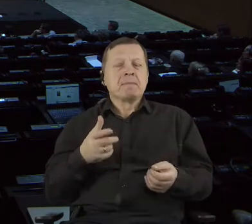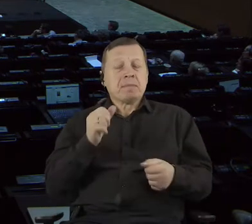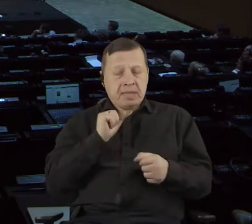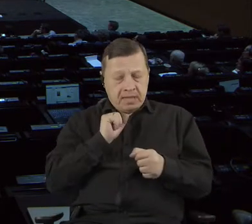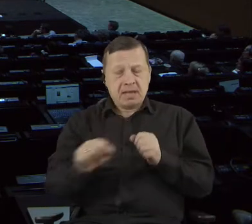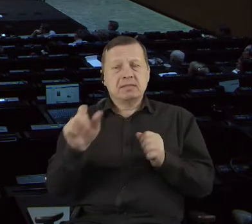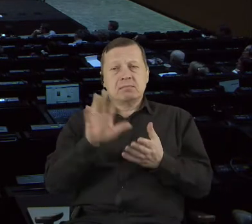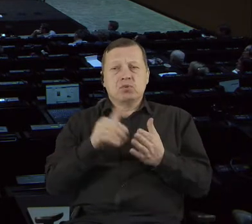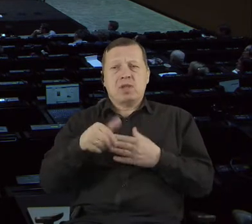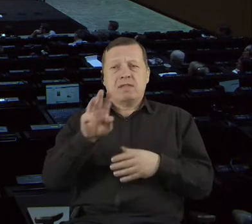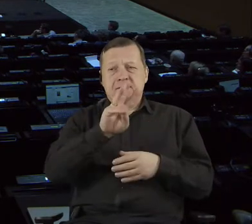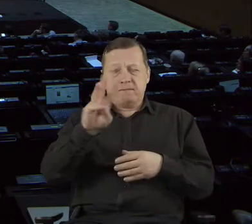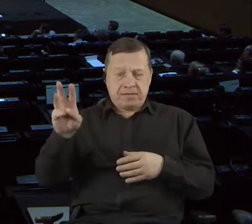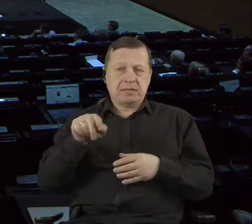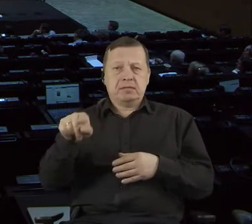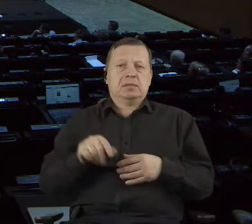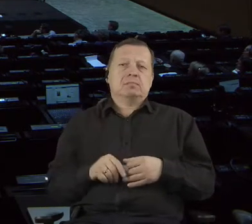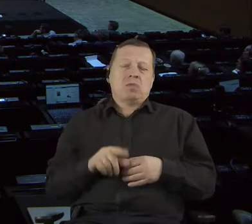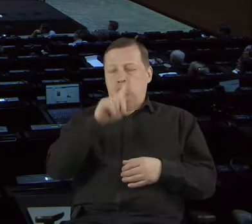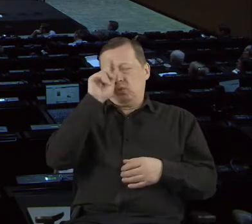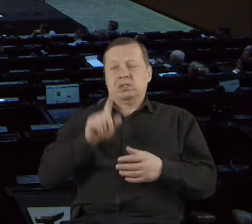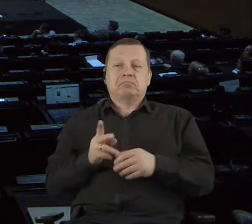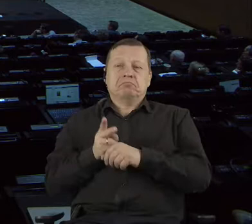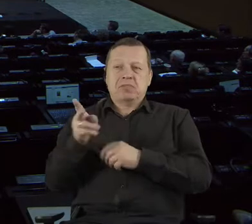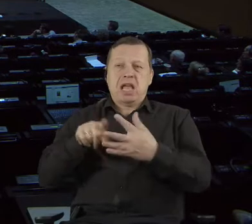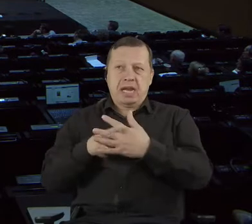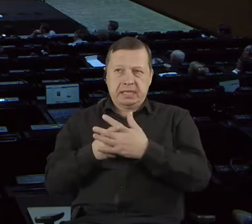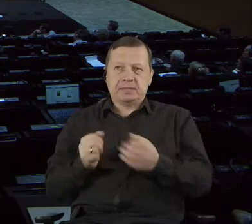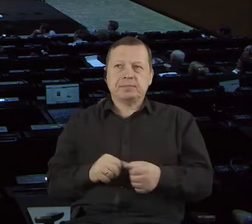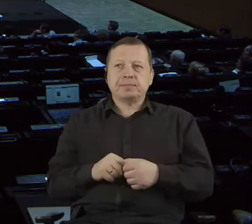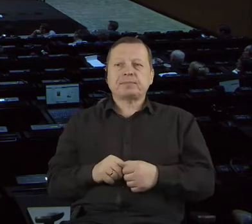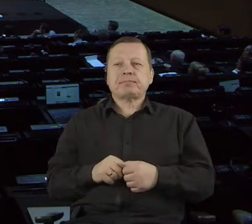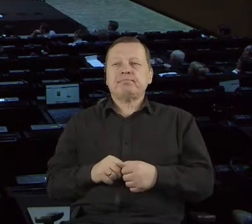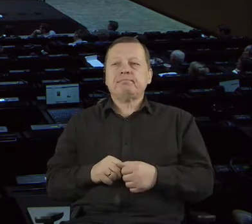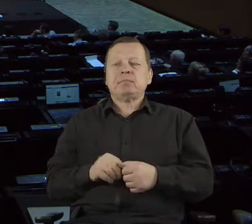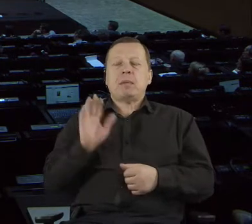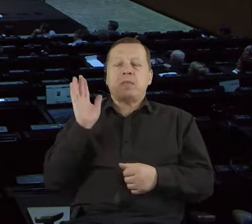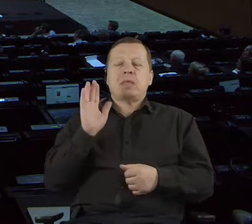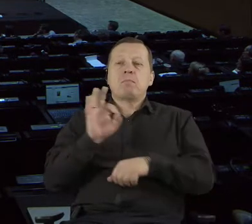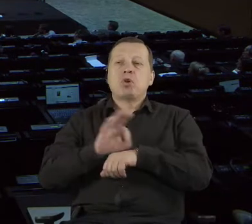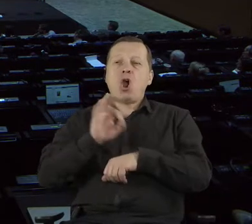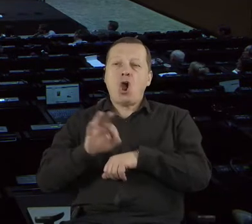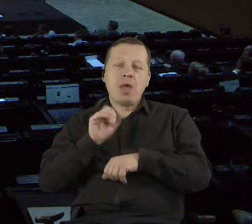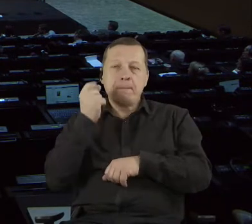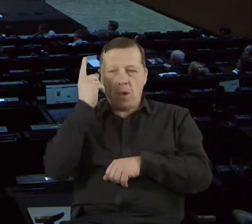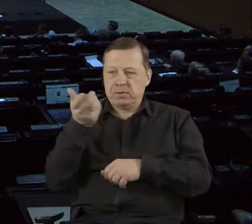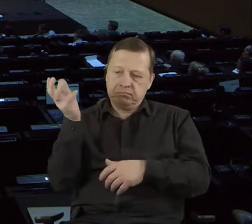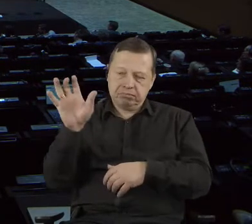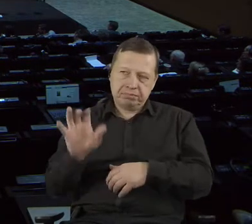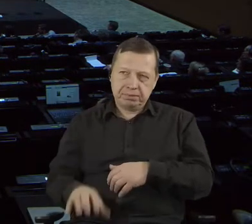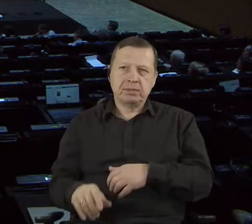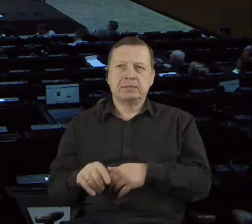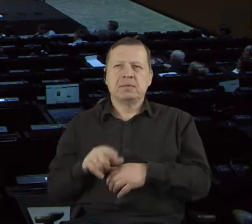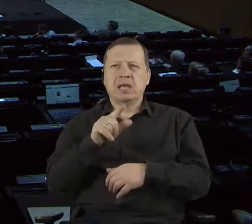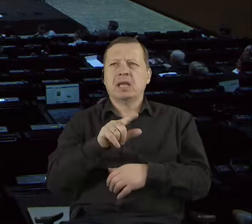just register, um, the ideas for the project. Uh, I think this is example of Reykjavik in Iceland. And when